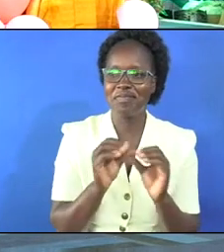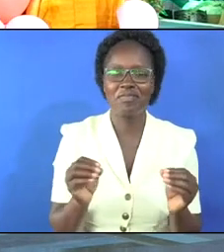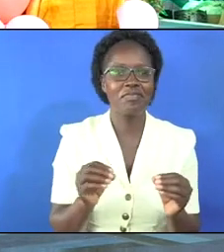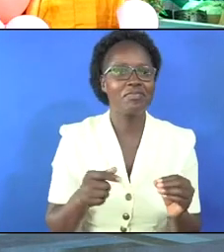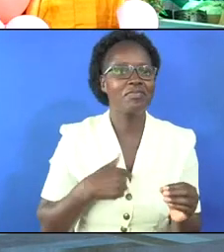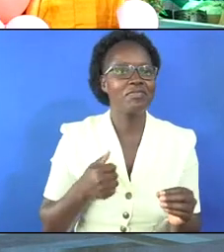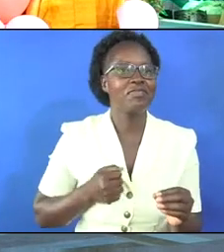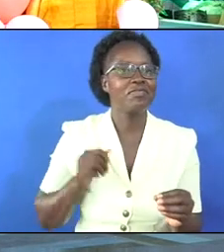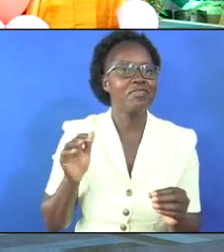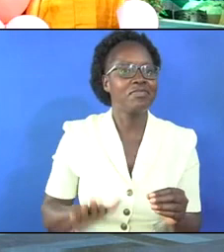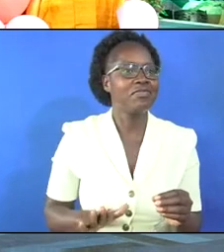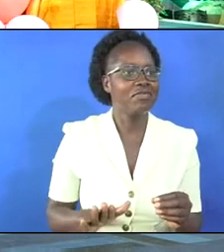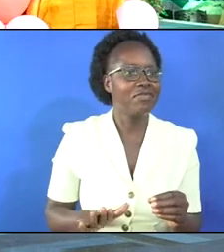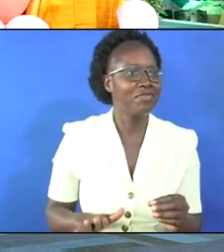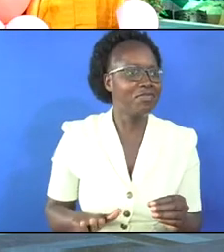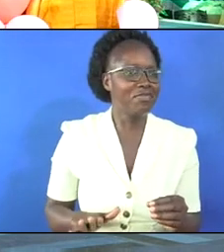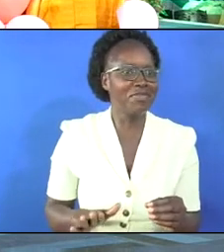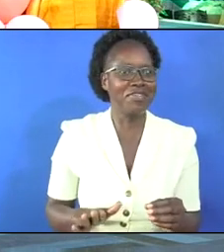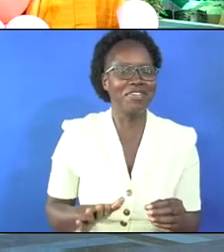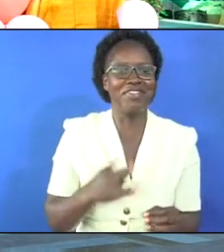but my daughter got it